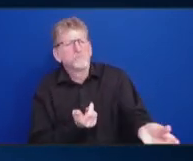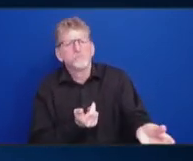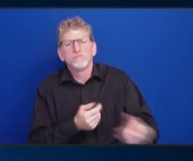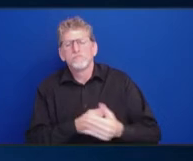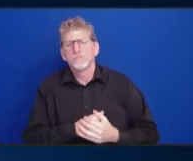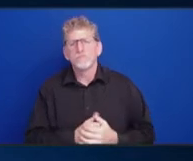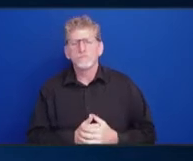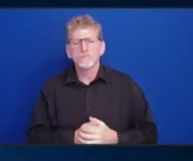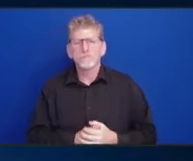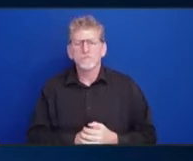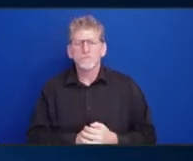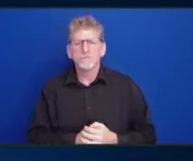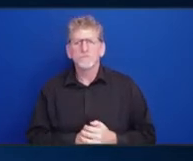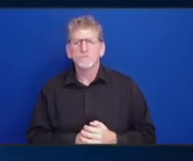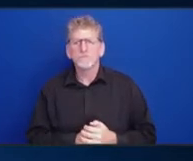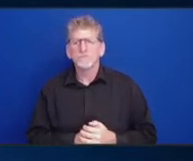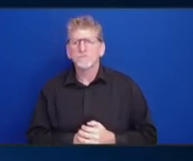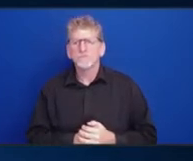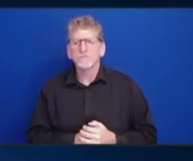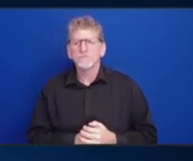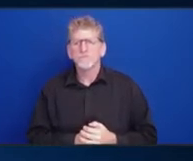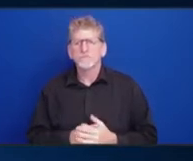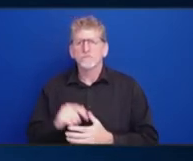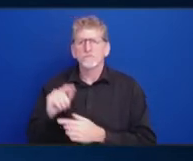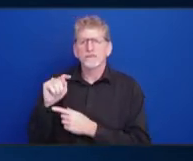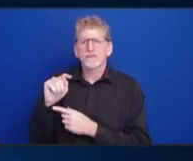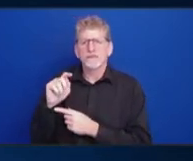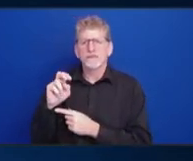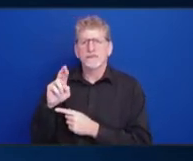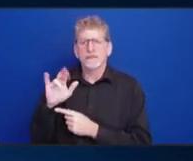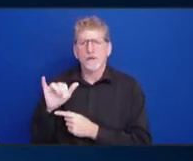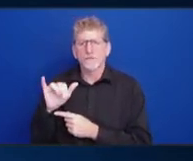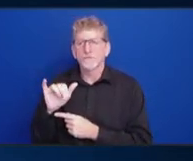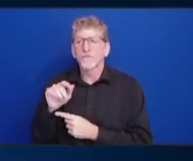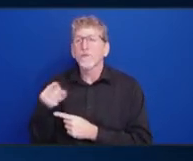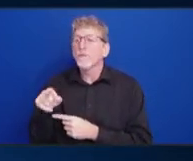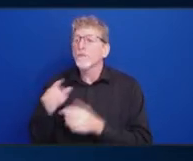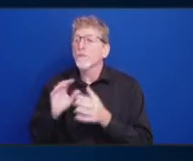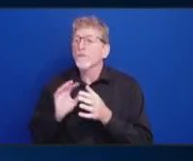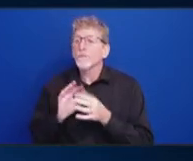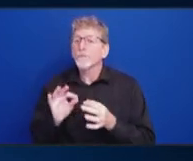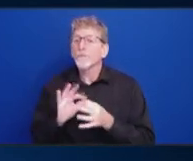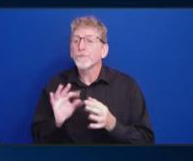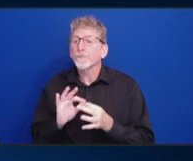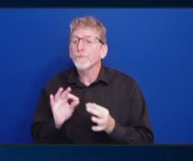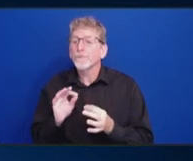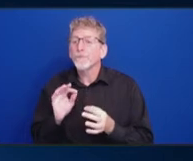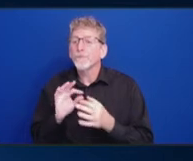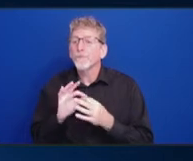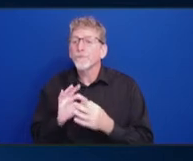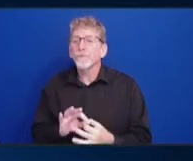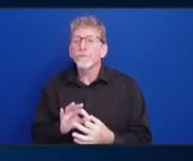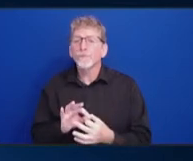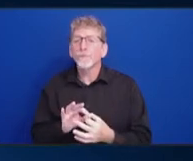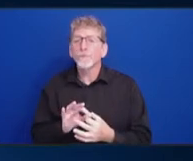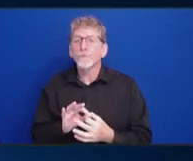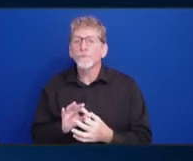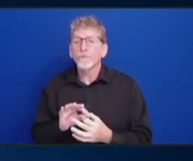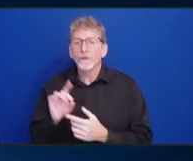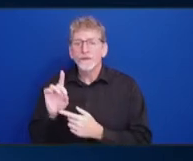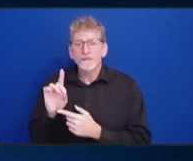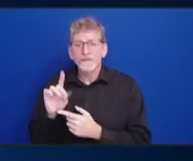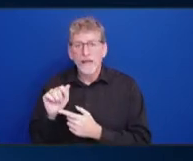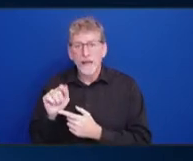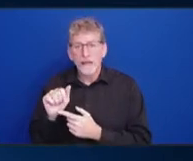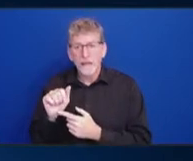where community can access the data, create reports out of it and run it. Well, not just the data itself, but like the,